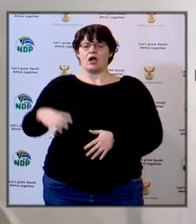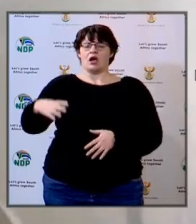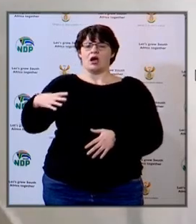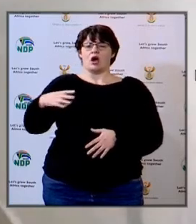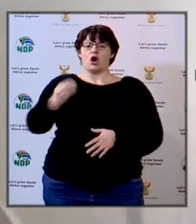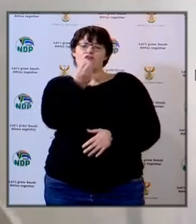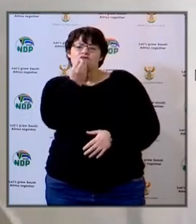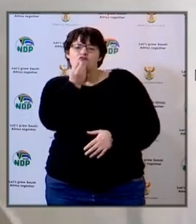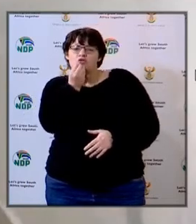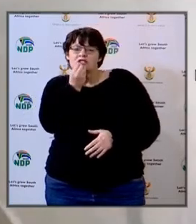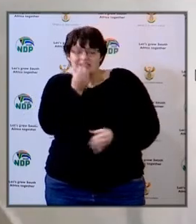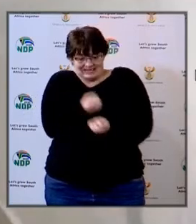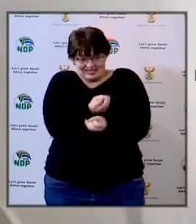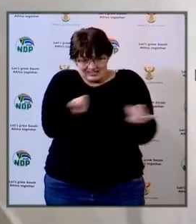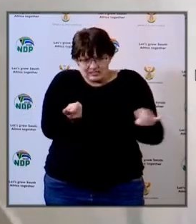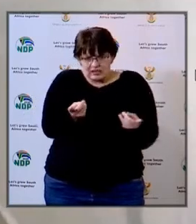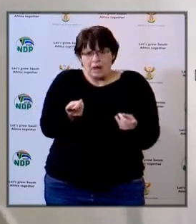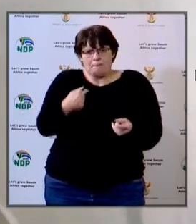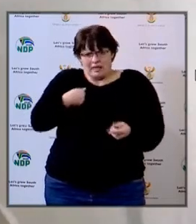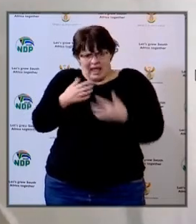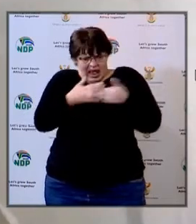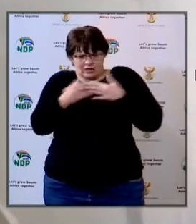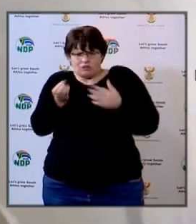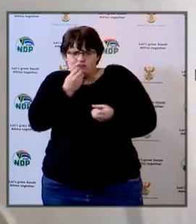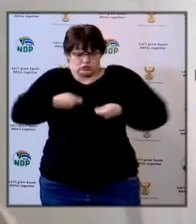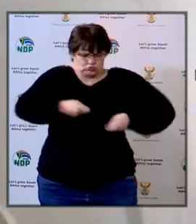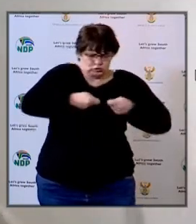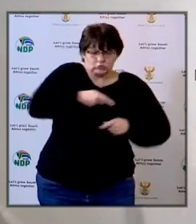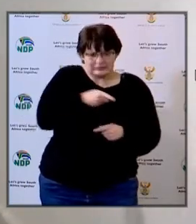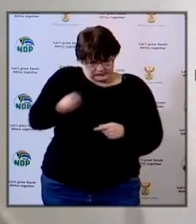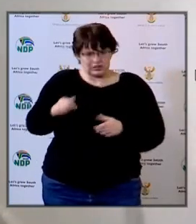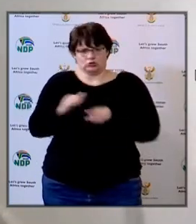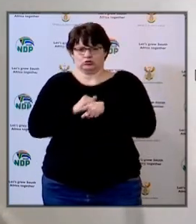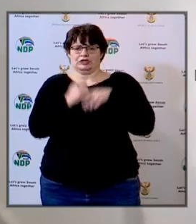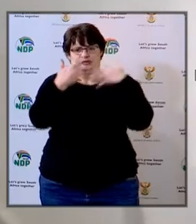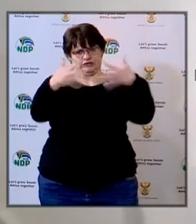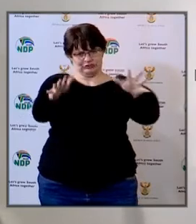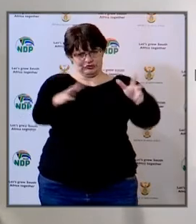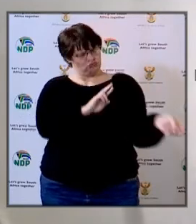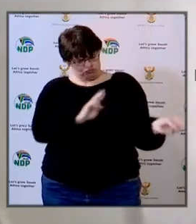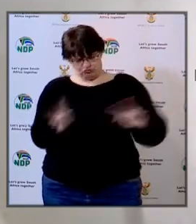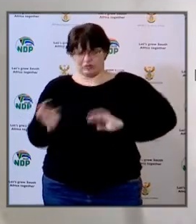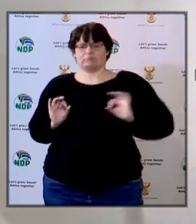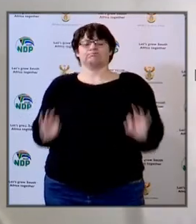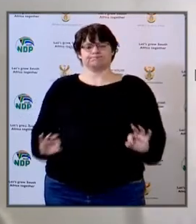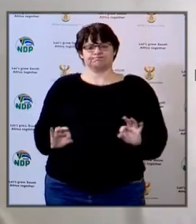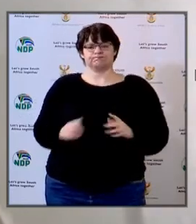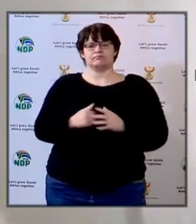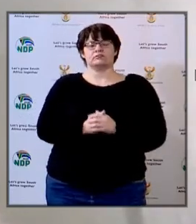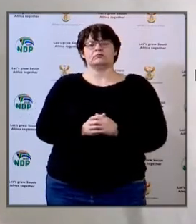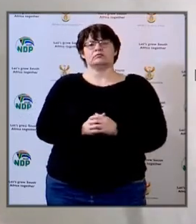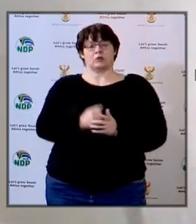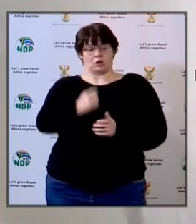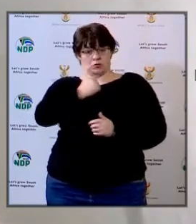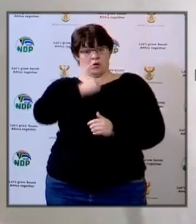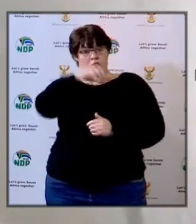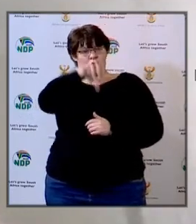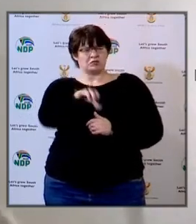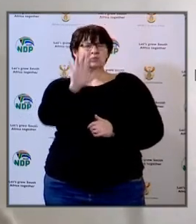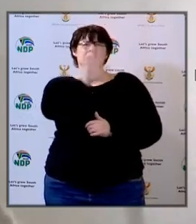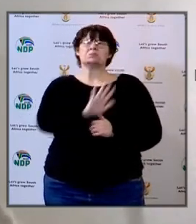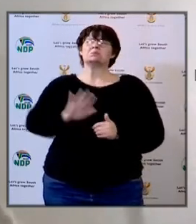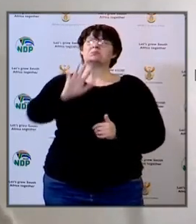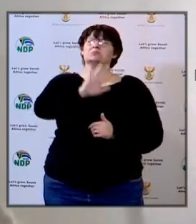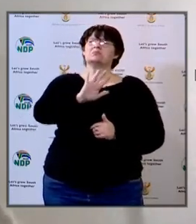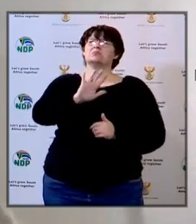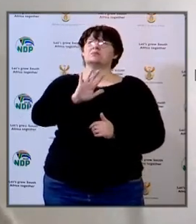food handlers have also been trained so we are ready with that I must just say also that in our province also we had